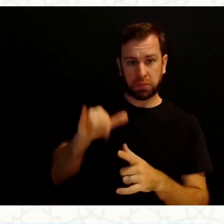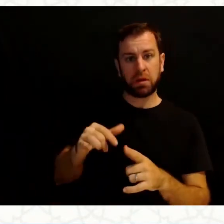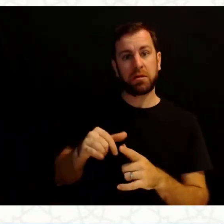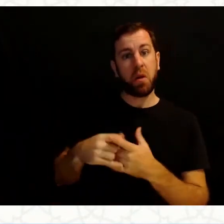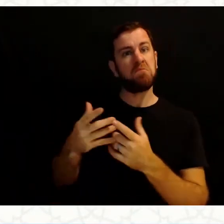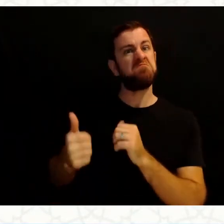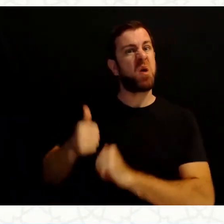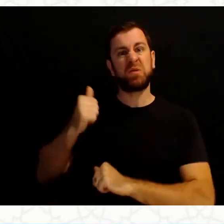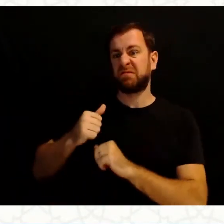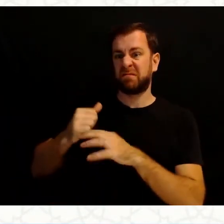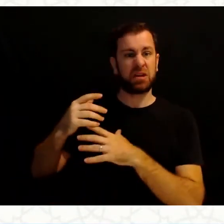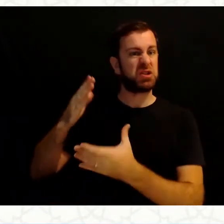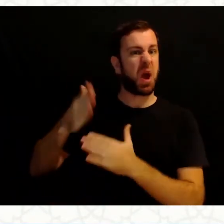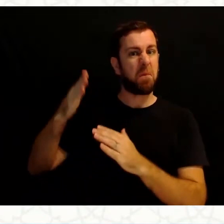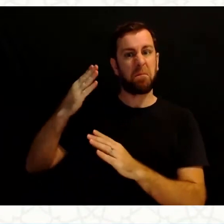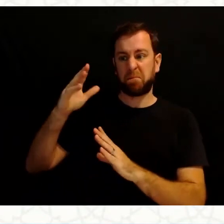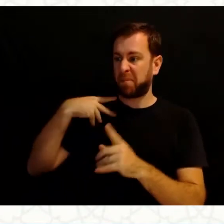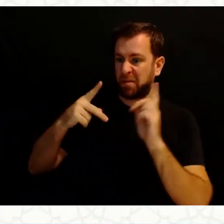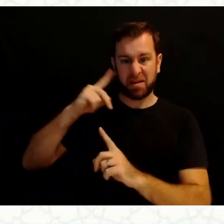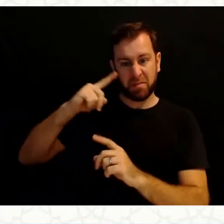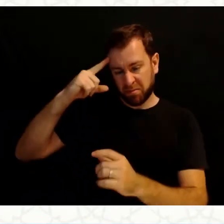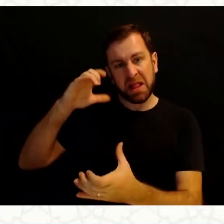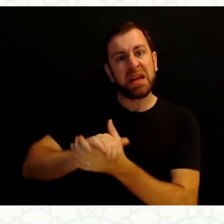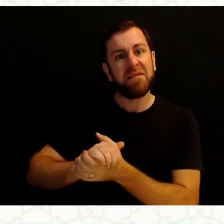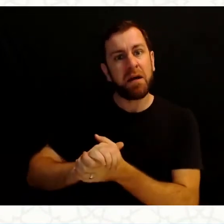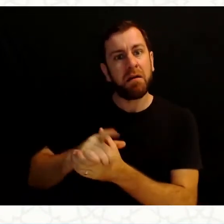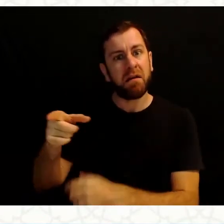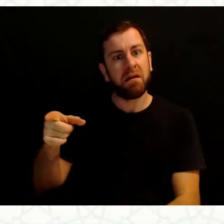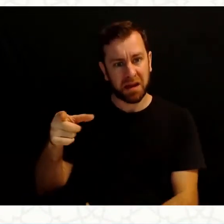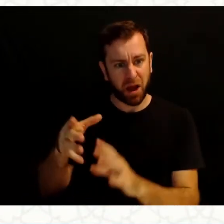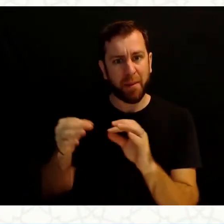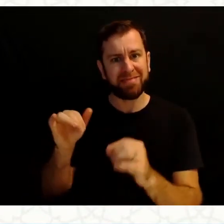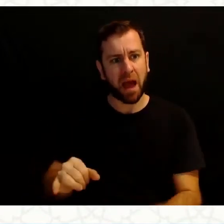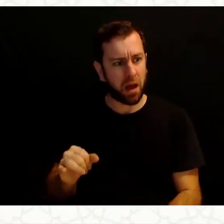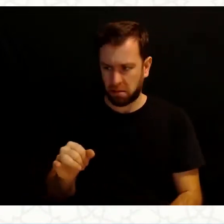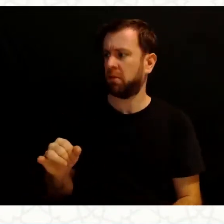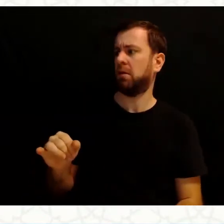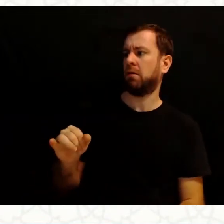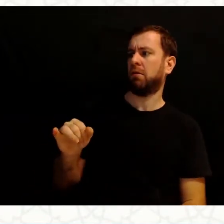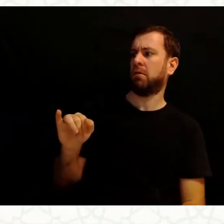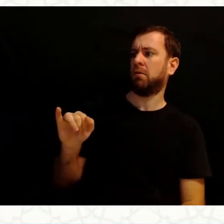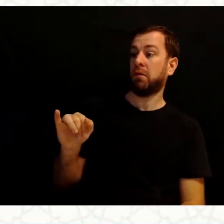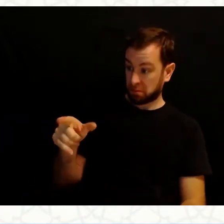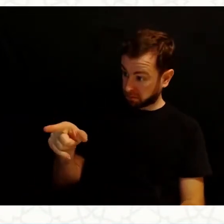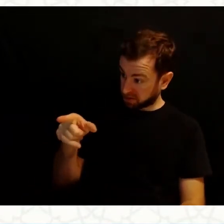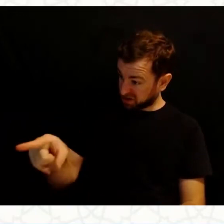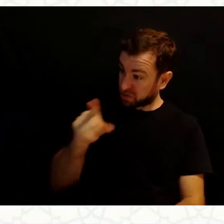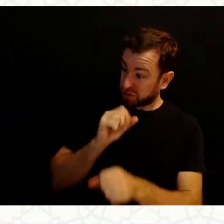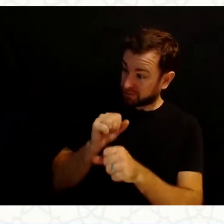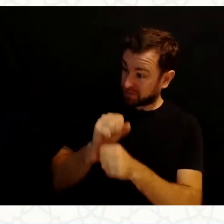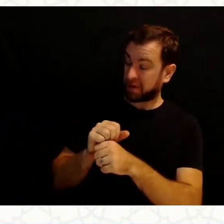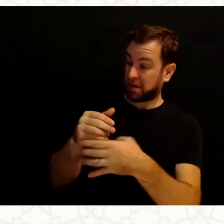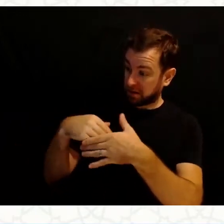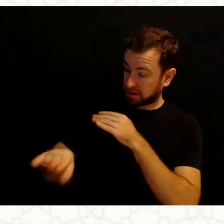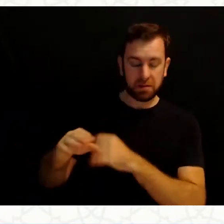know is him sallallahu alayhi wa sallam. So they ask him, even you ya rasulullah, and he